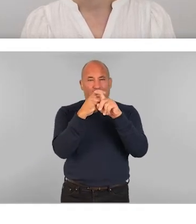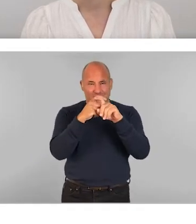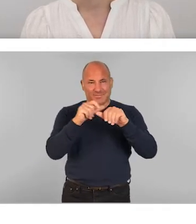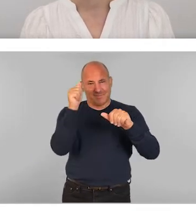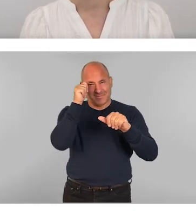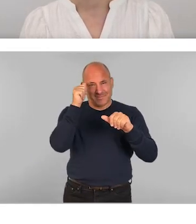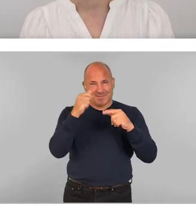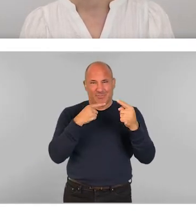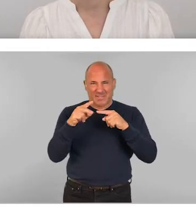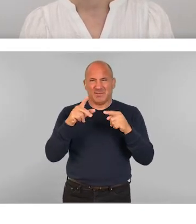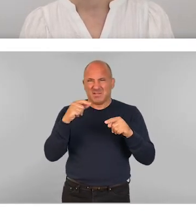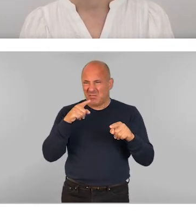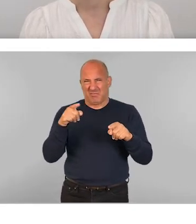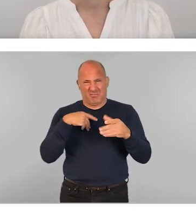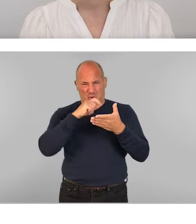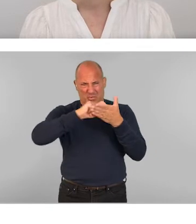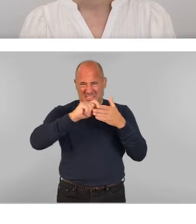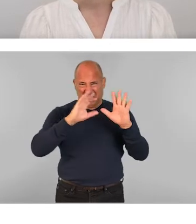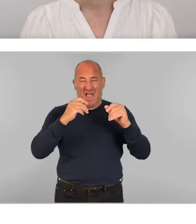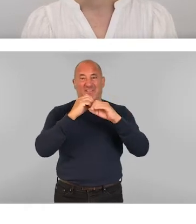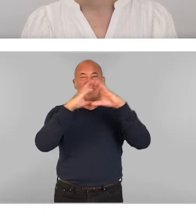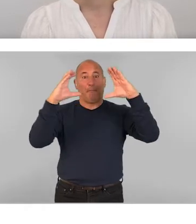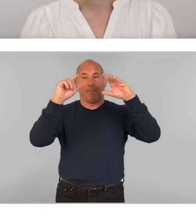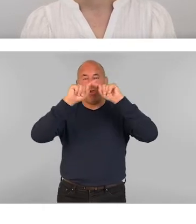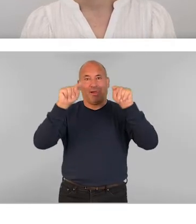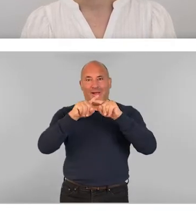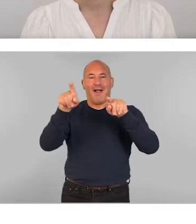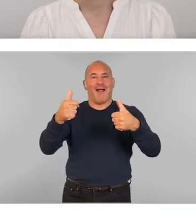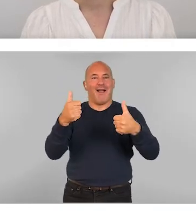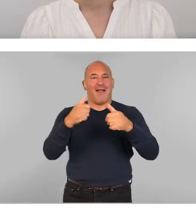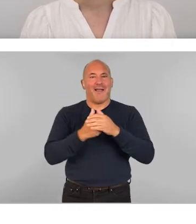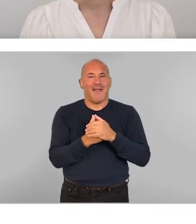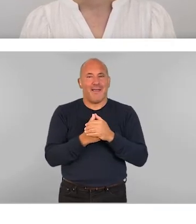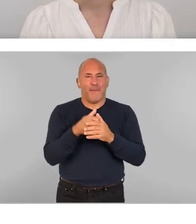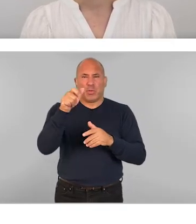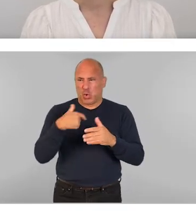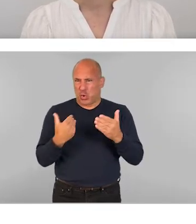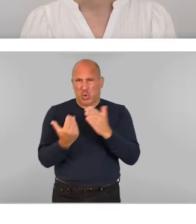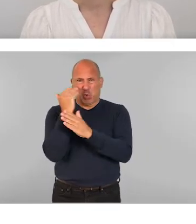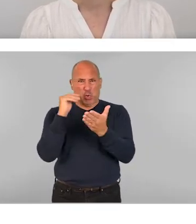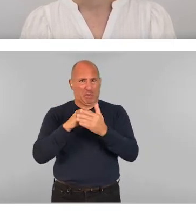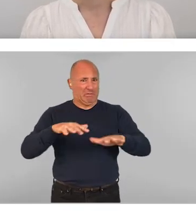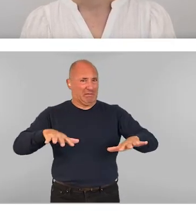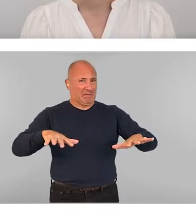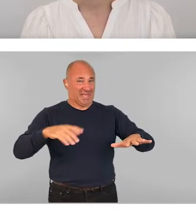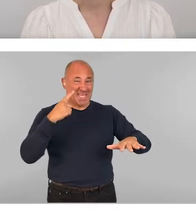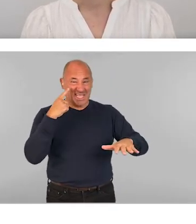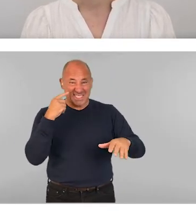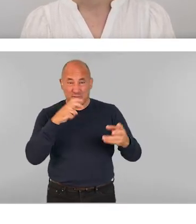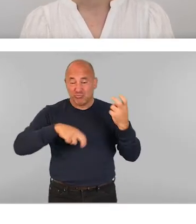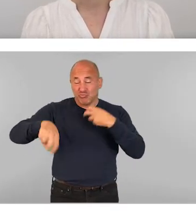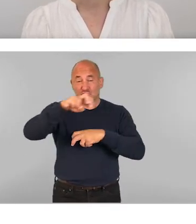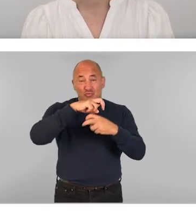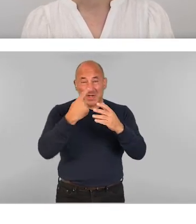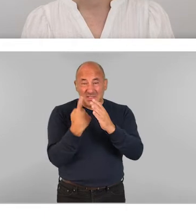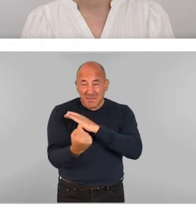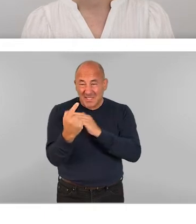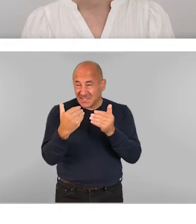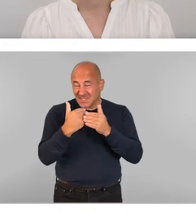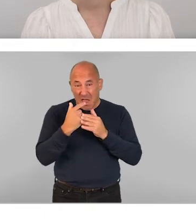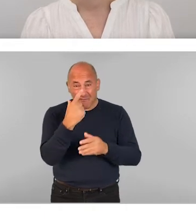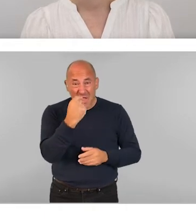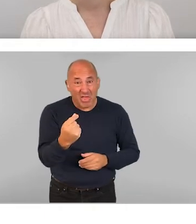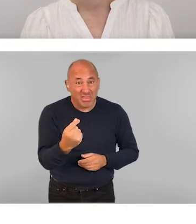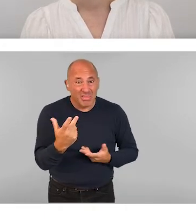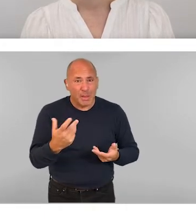who may not be able to engage with written text? Can somebody who is new to your space easily navigate around the entire building independently and safely?